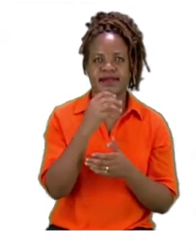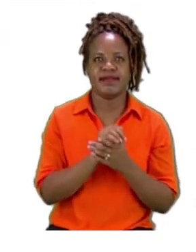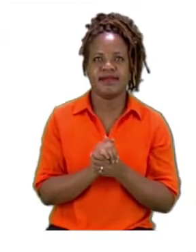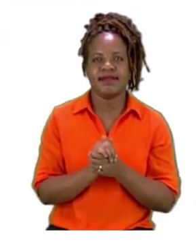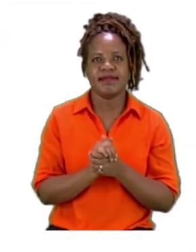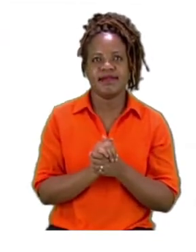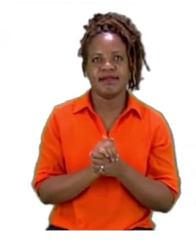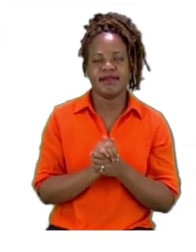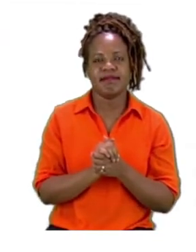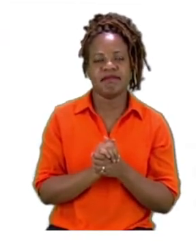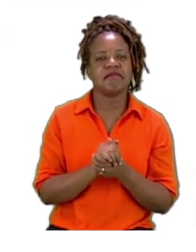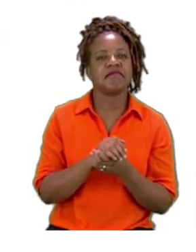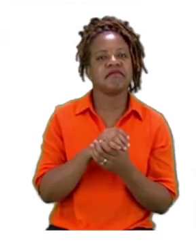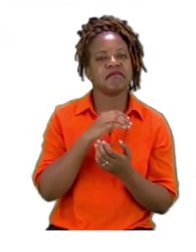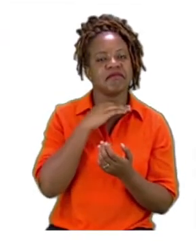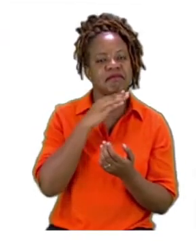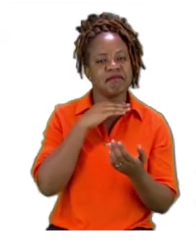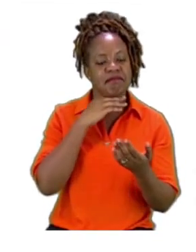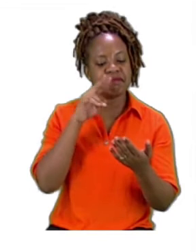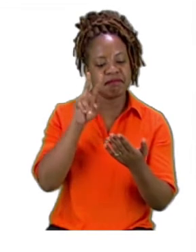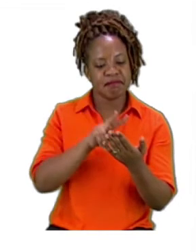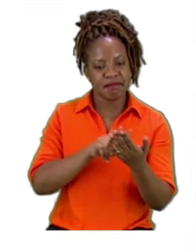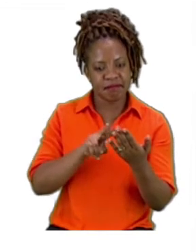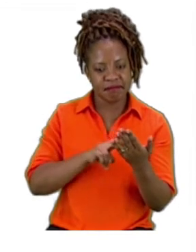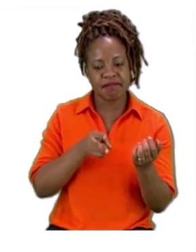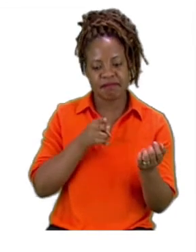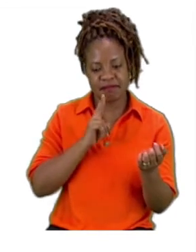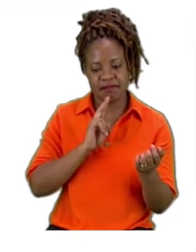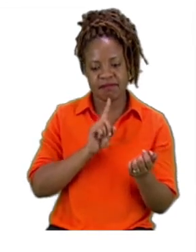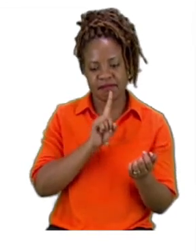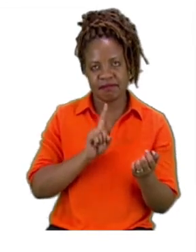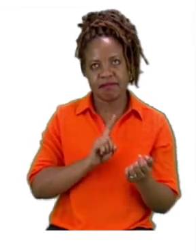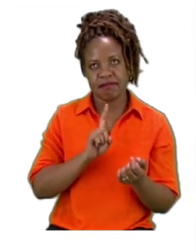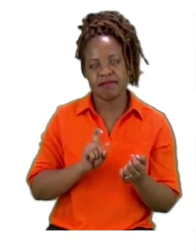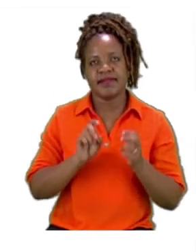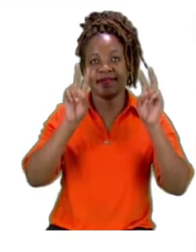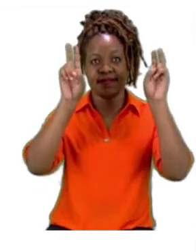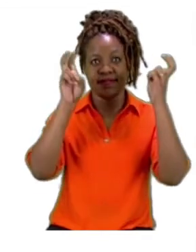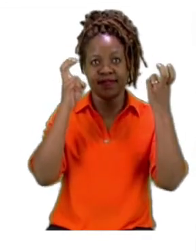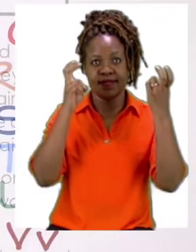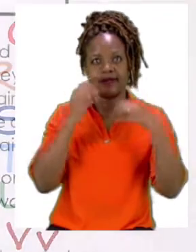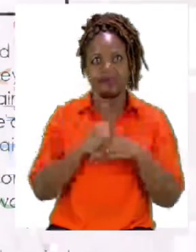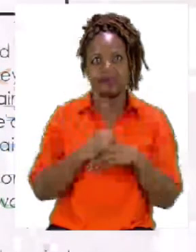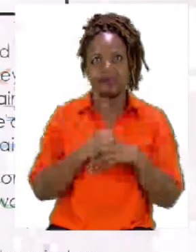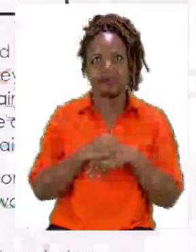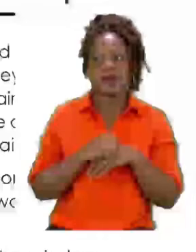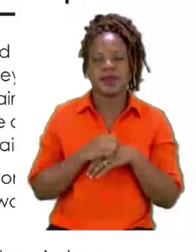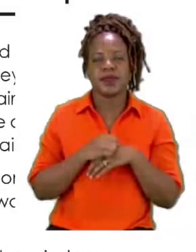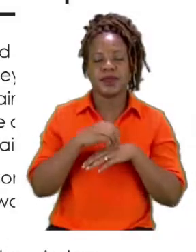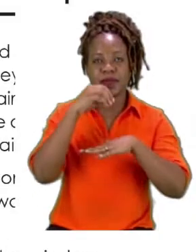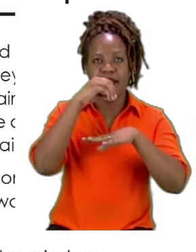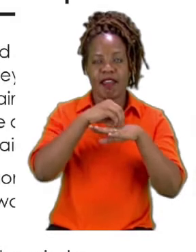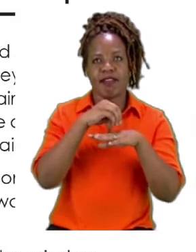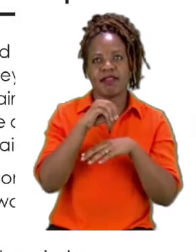going to be doing a comprehension passage. The title of our comprehension passage is at